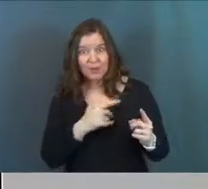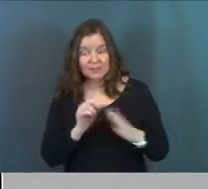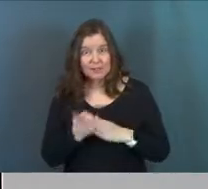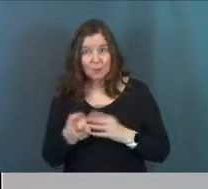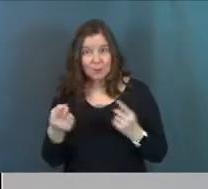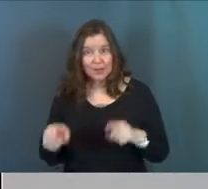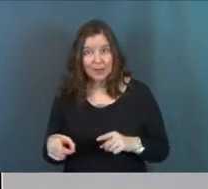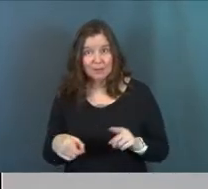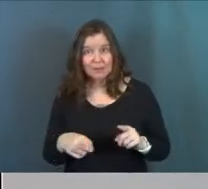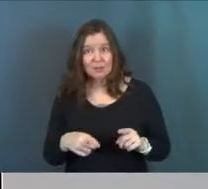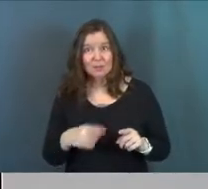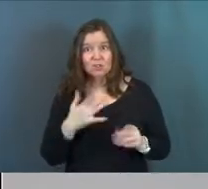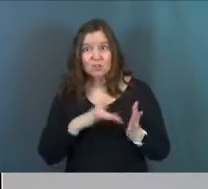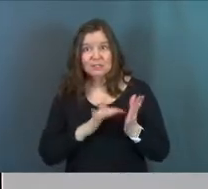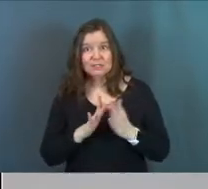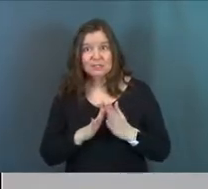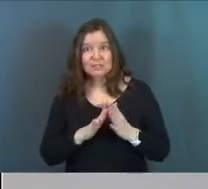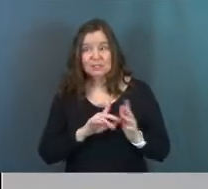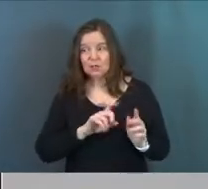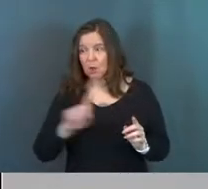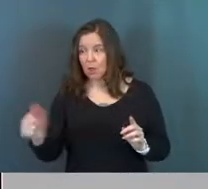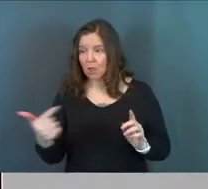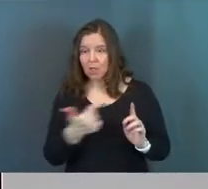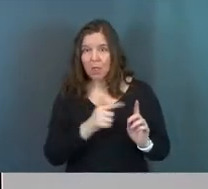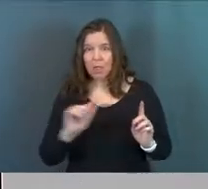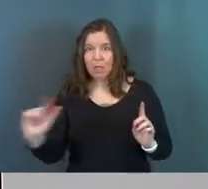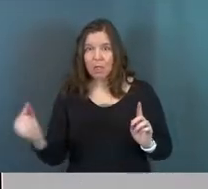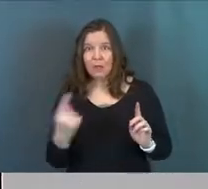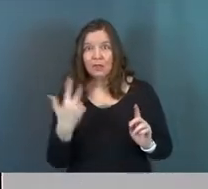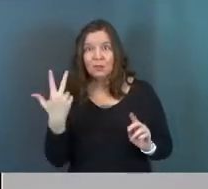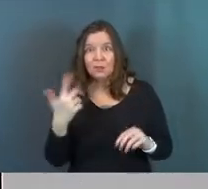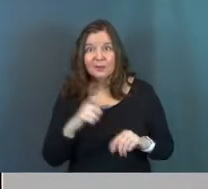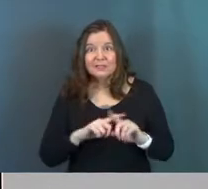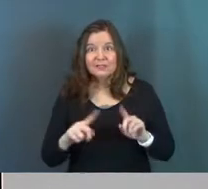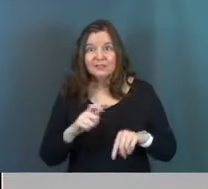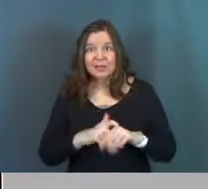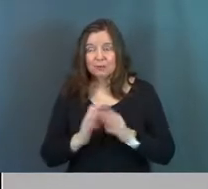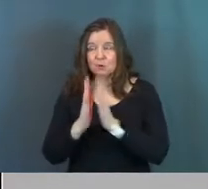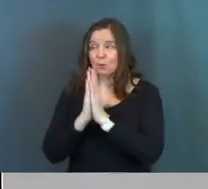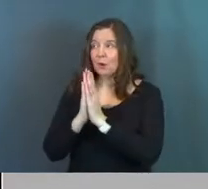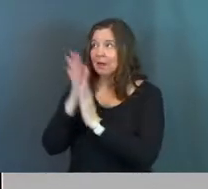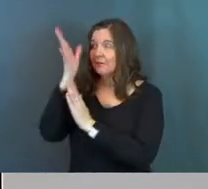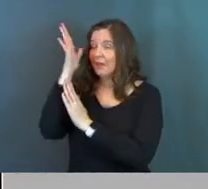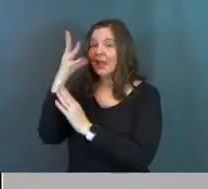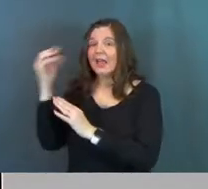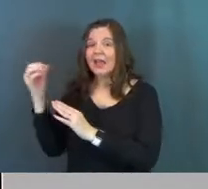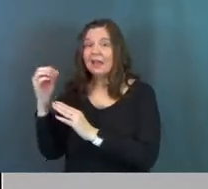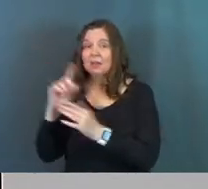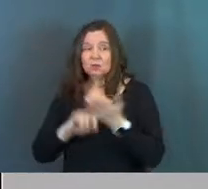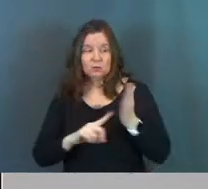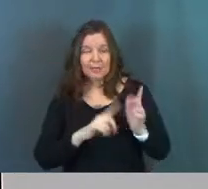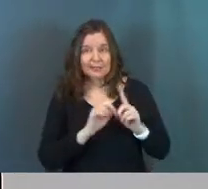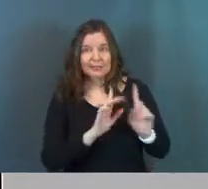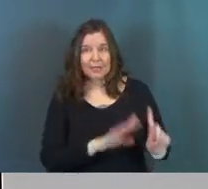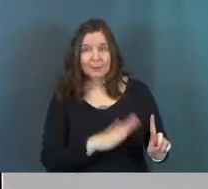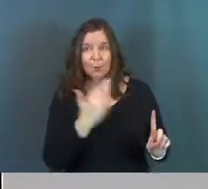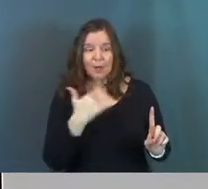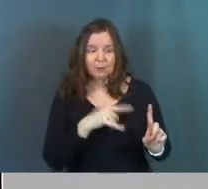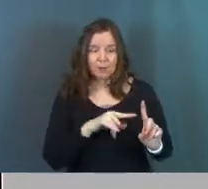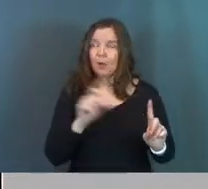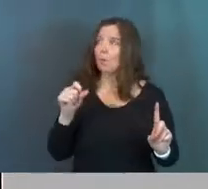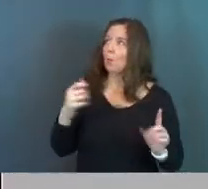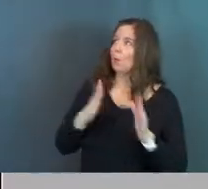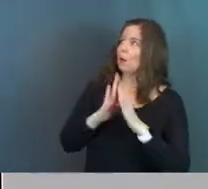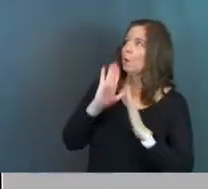this moment unfolds, Jesus actually goes back and forth three different times to talk to God, to pray to his father, and to check on the disciples because the